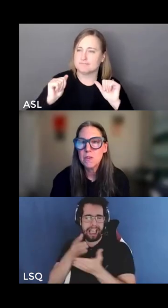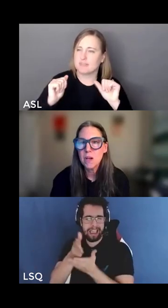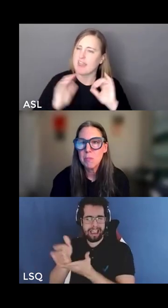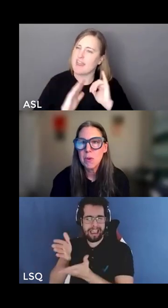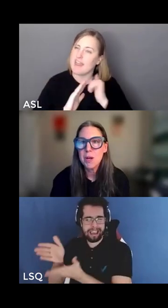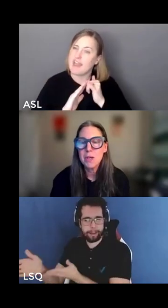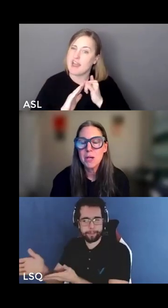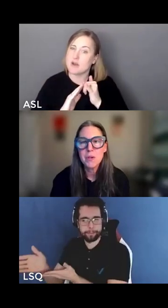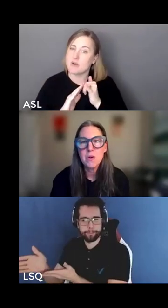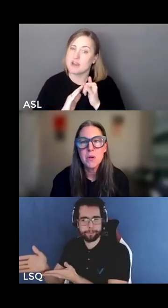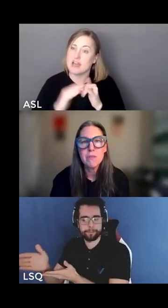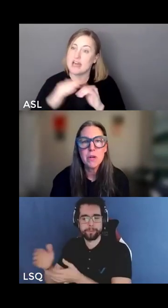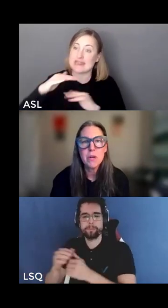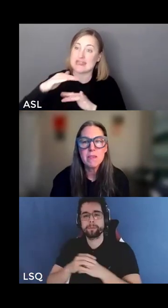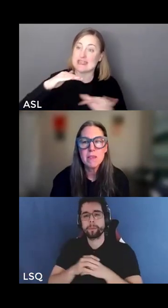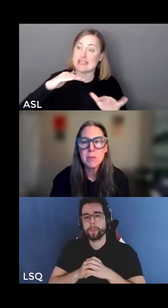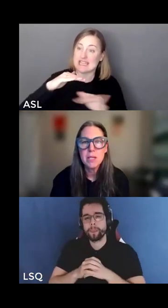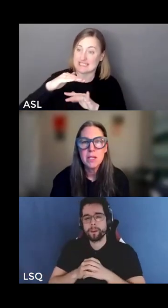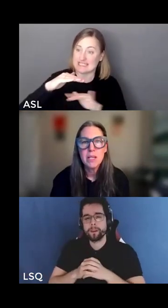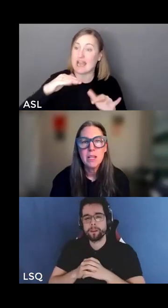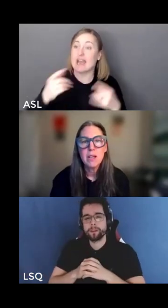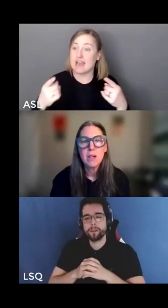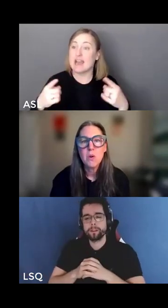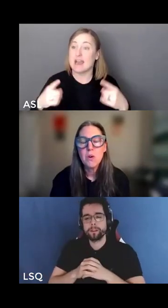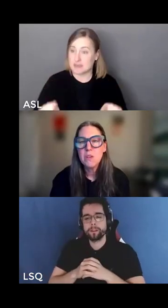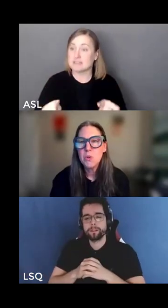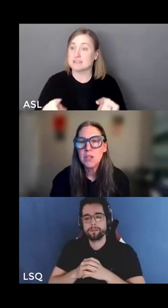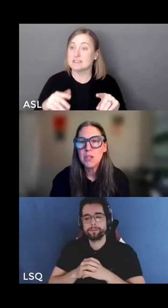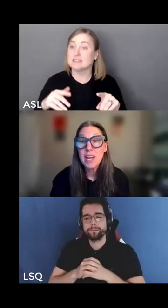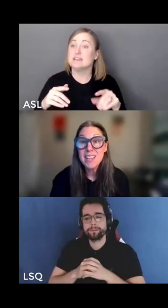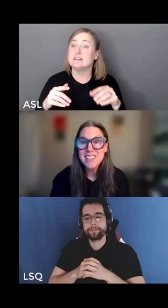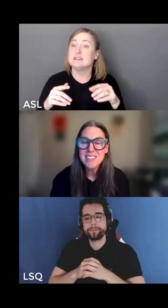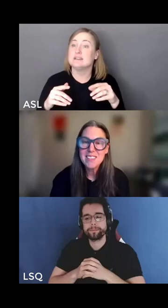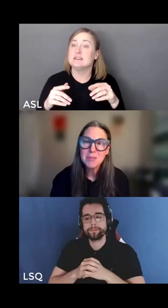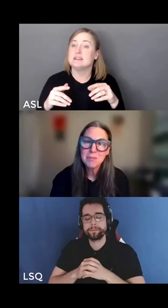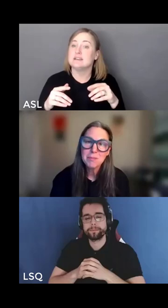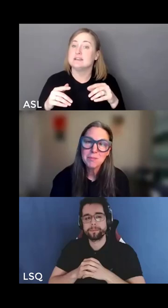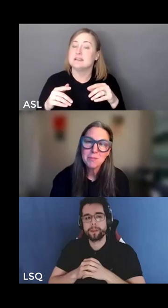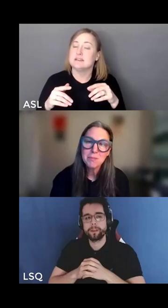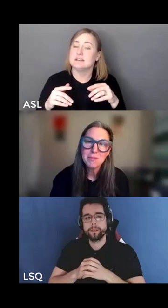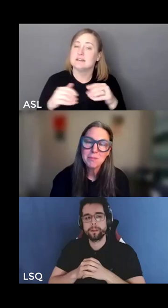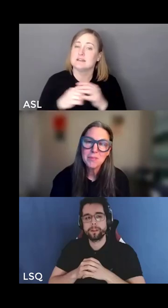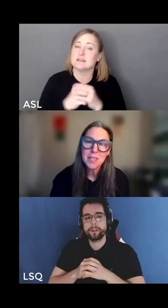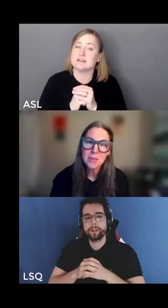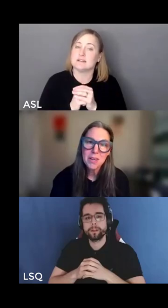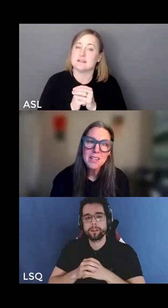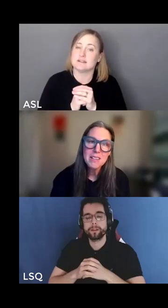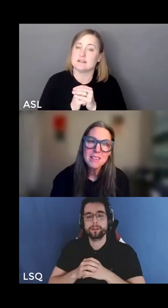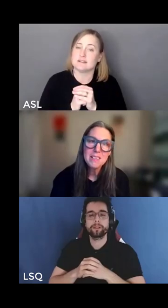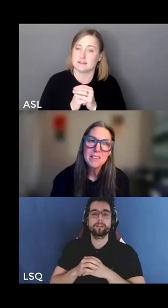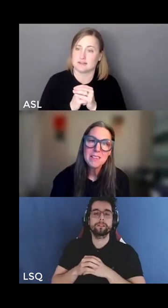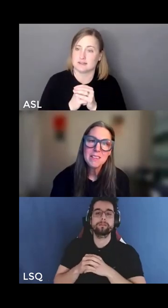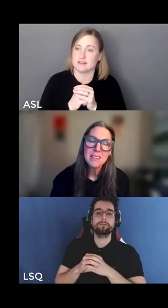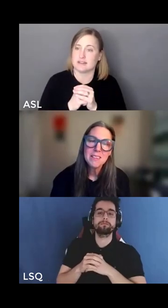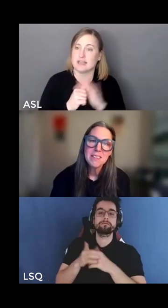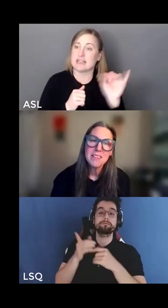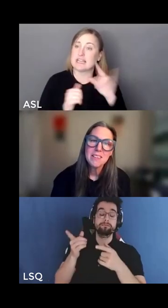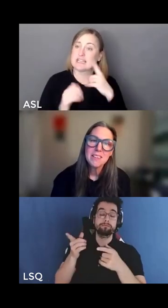folks on the bottom of the coin of racism according to a gradient a gradient